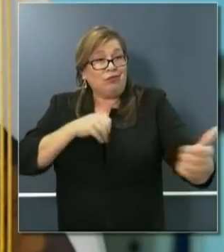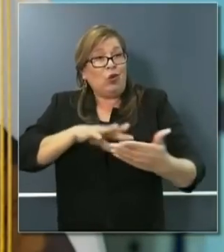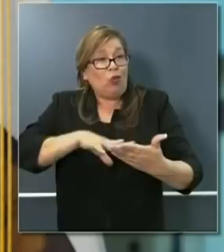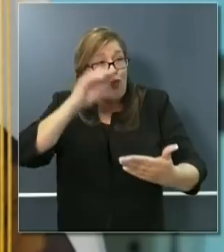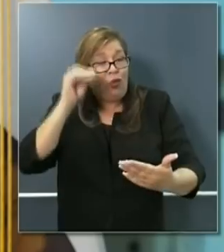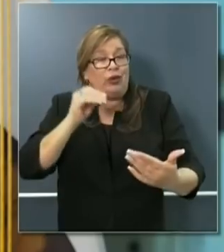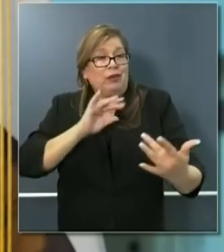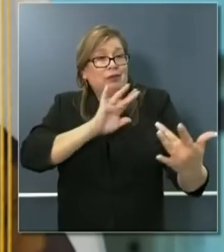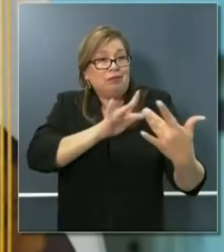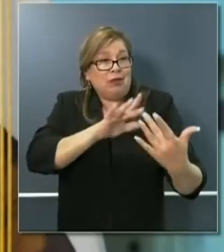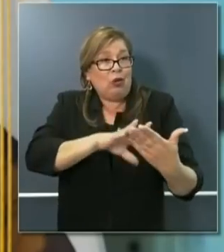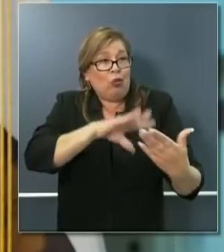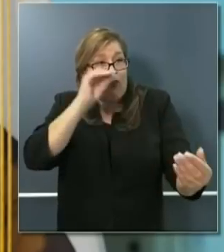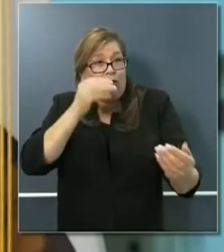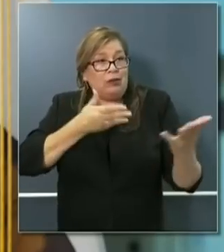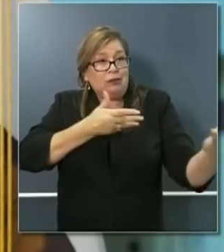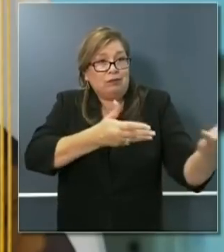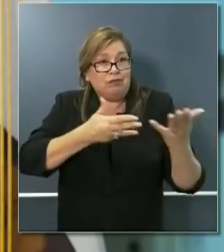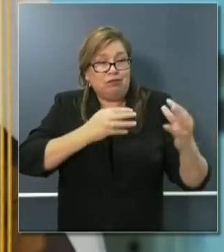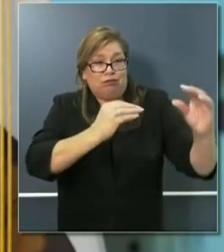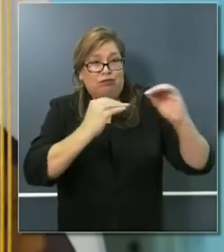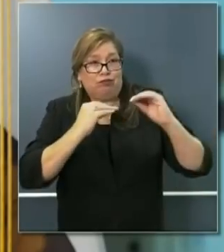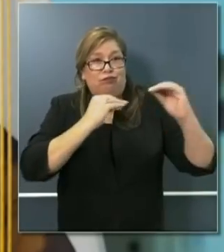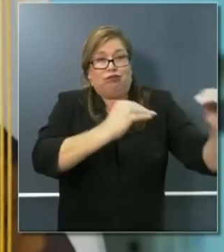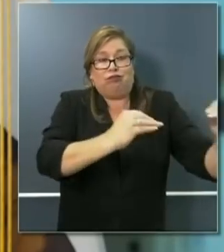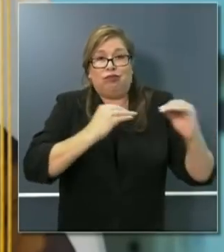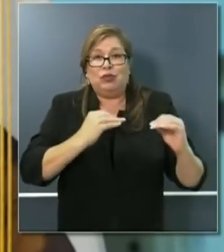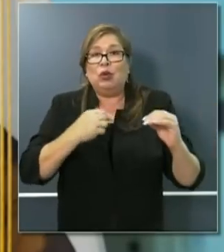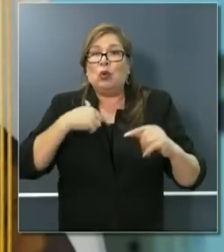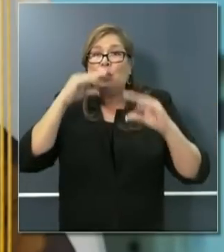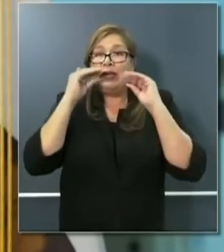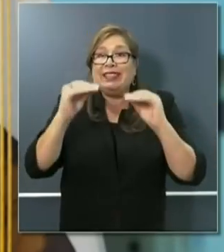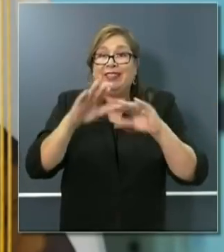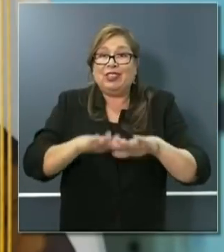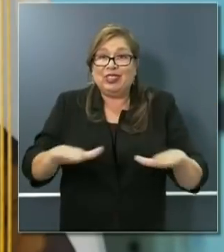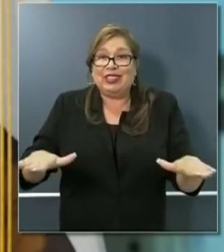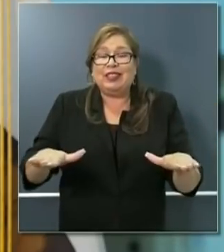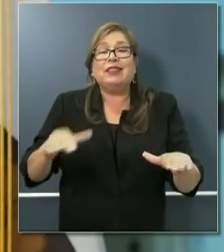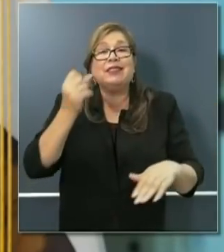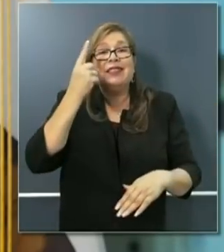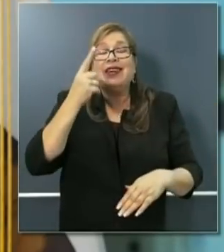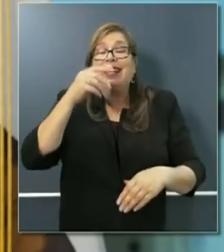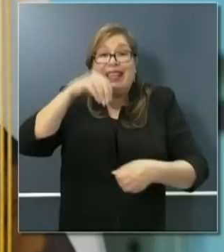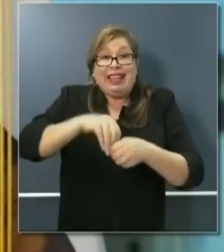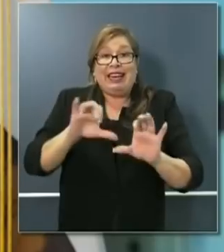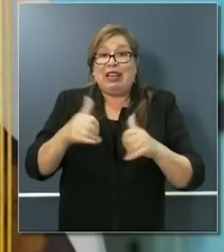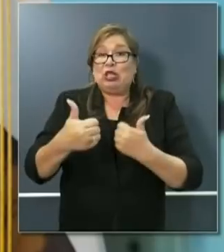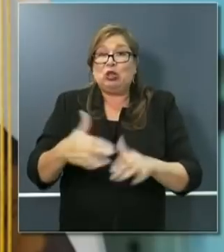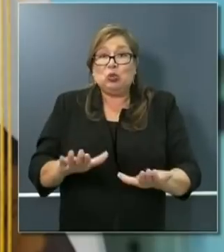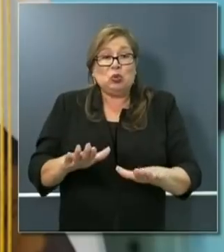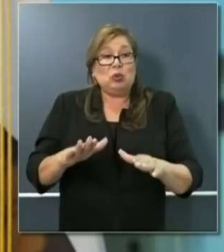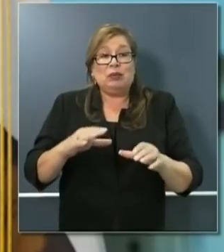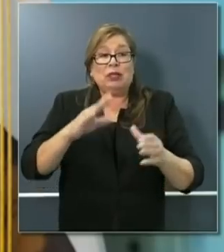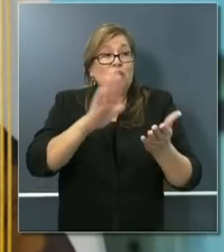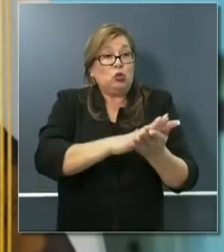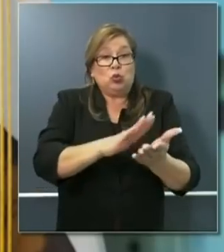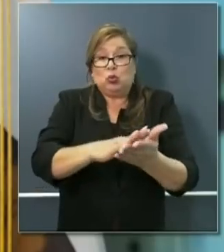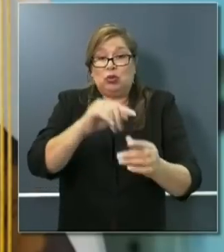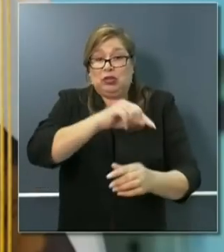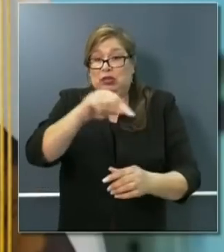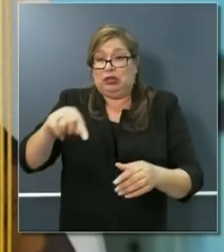mechanisms to make sure that we're educating our kids but not doing so physically on the school sites.